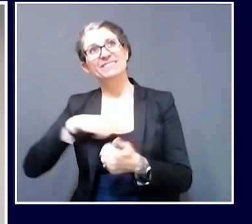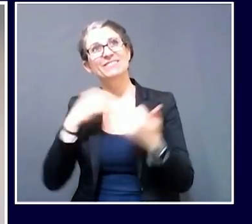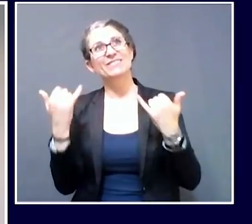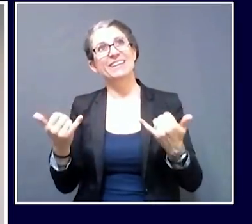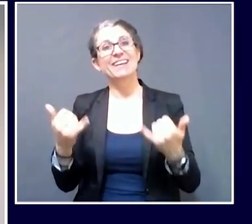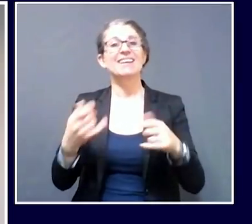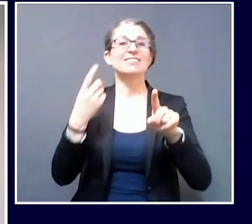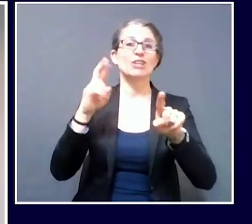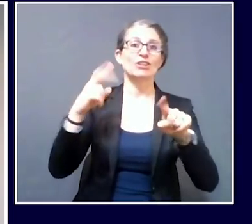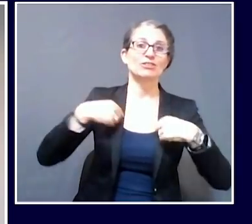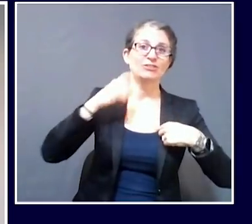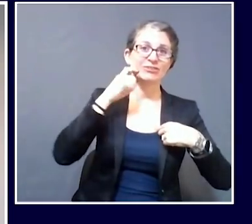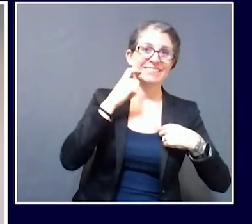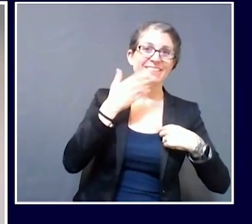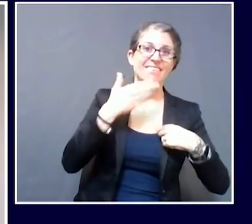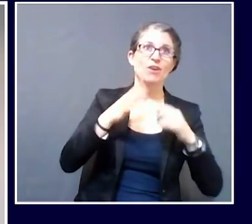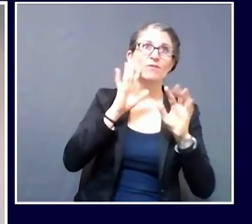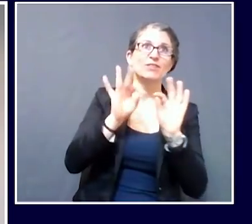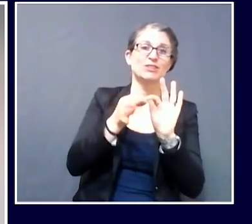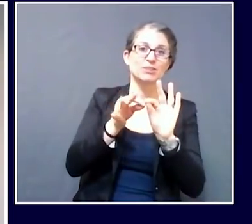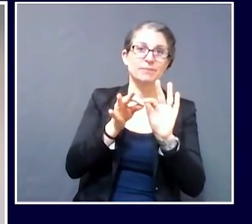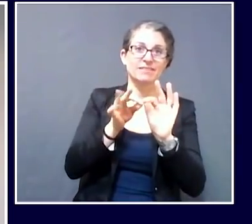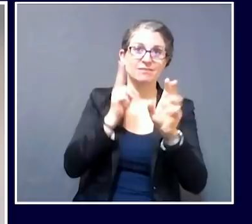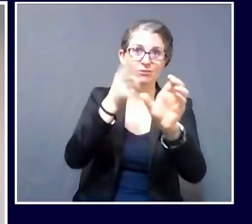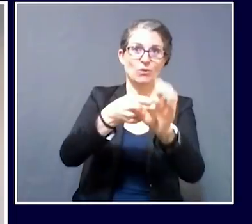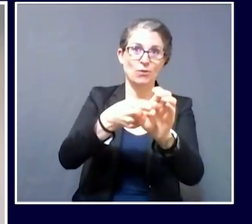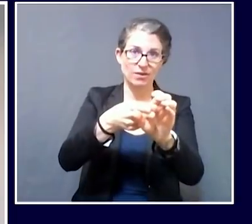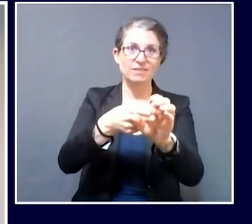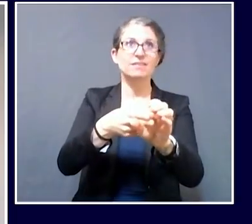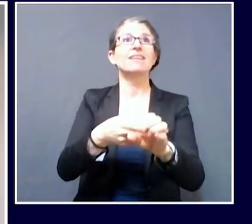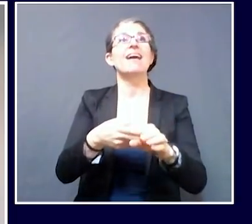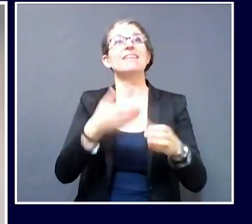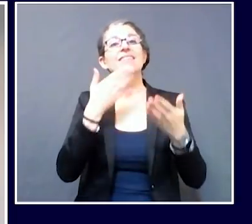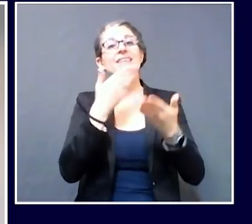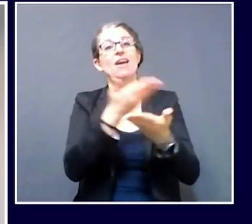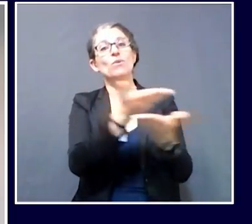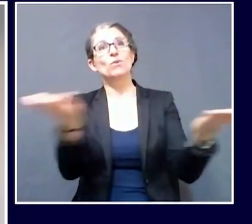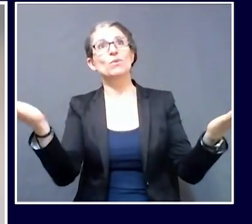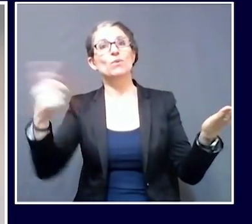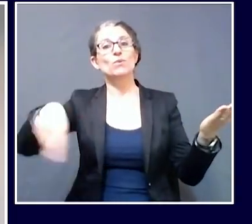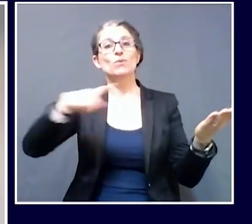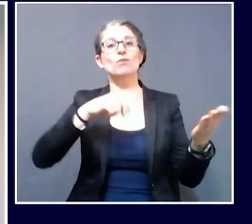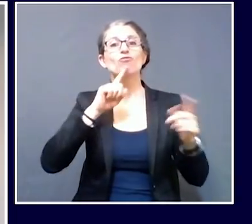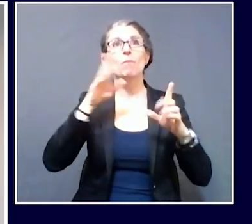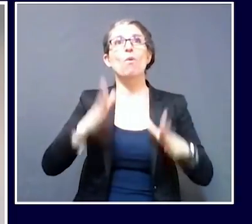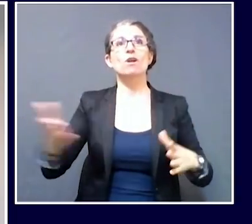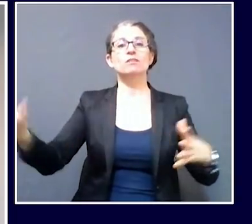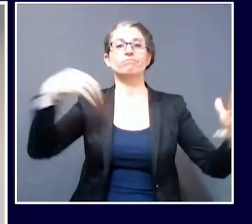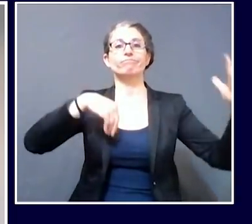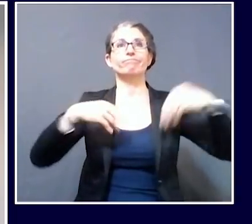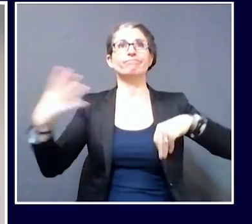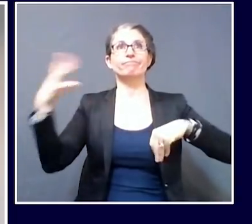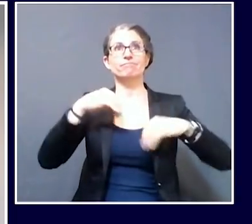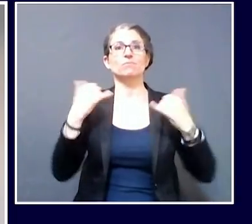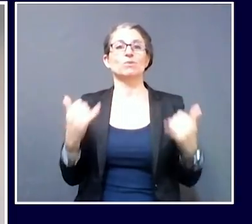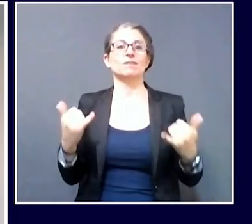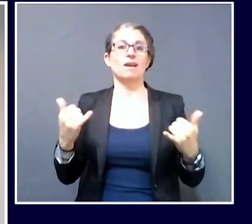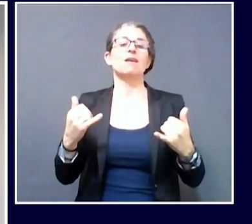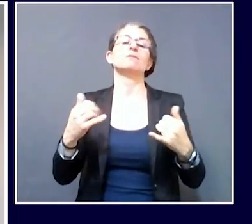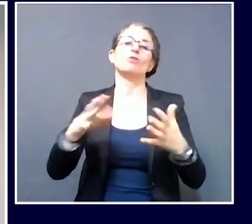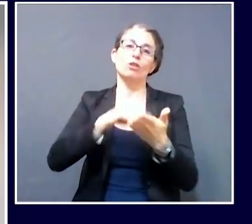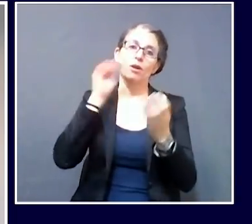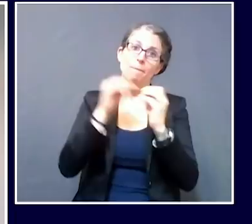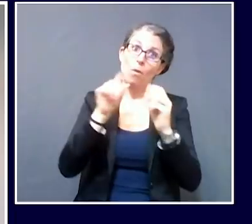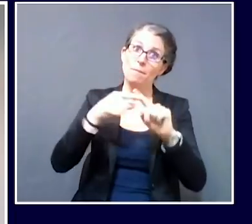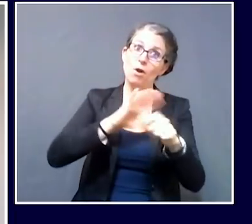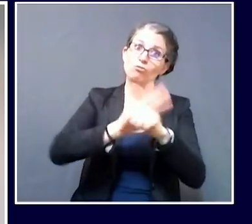always, for being with us. And I'd like to thank everyone for tuning in this afternoon to hear the latest on COVID-19. We ask everyone to stay